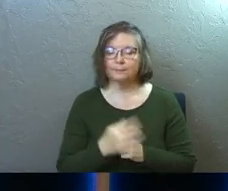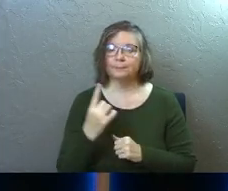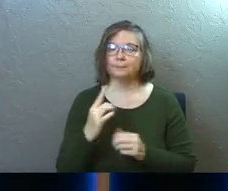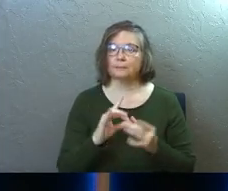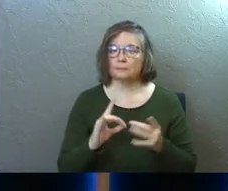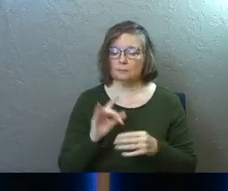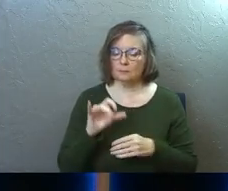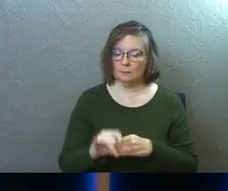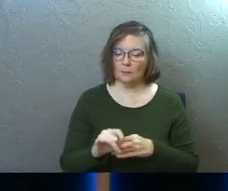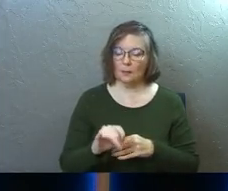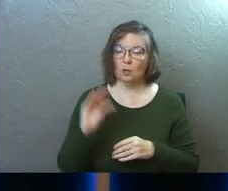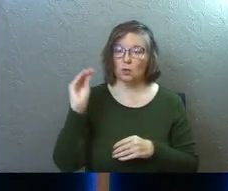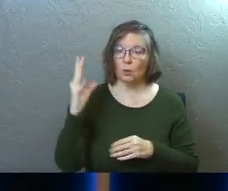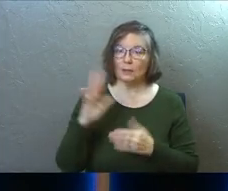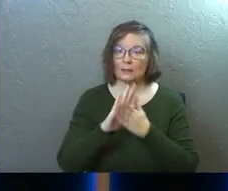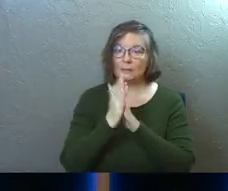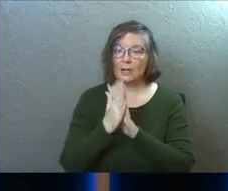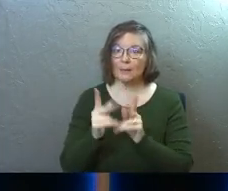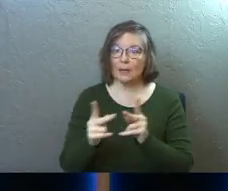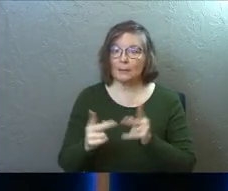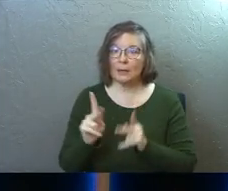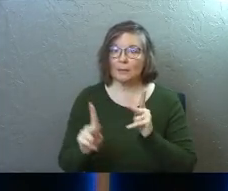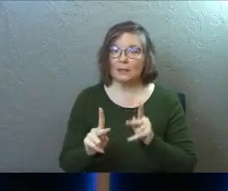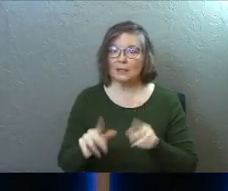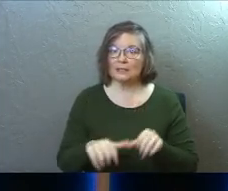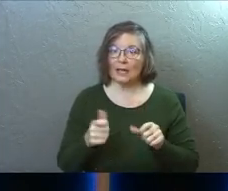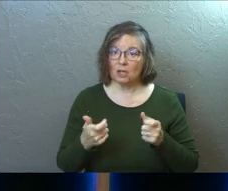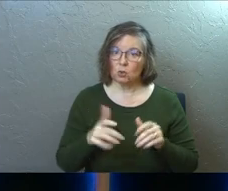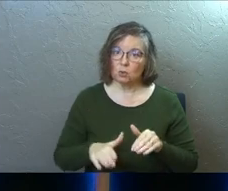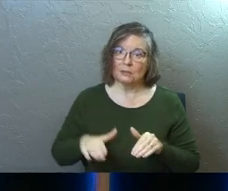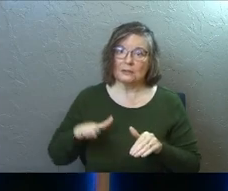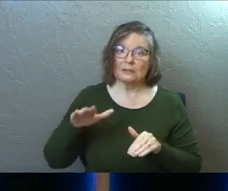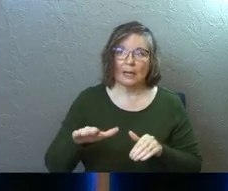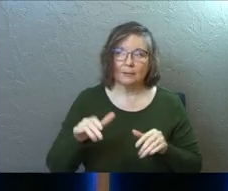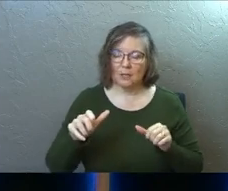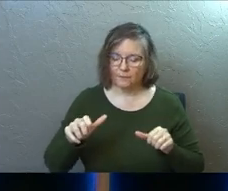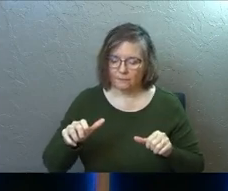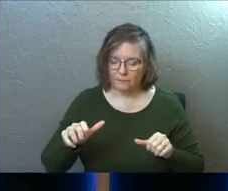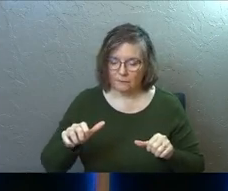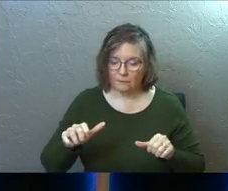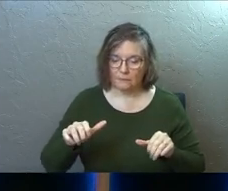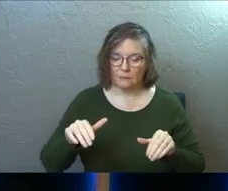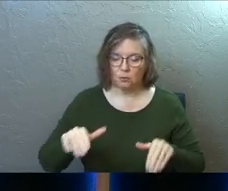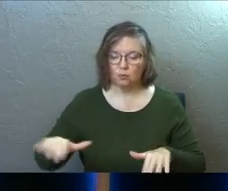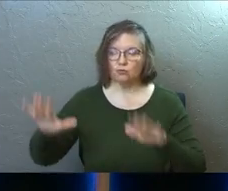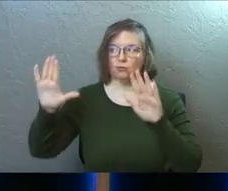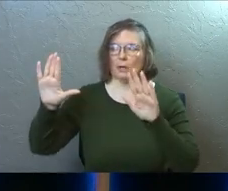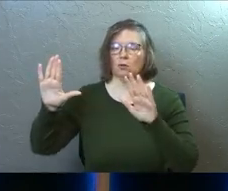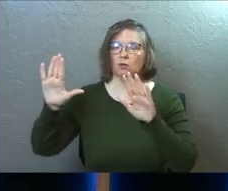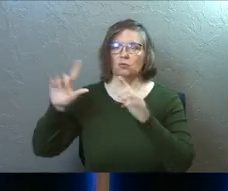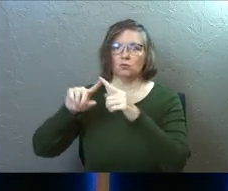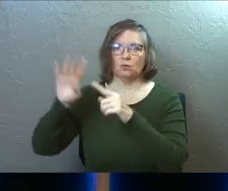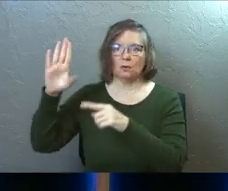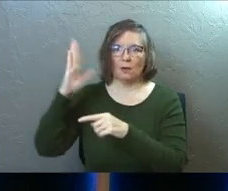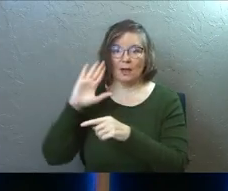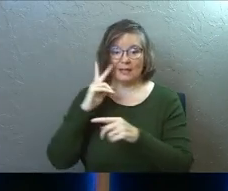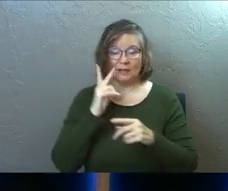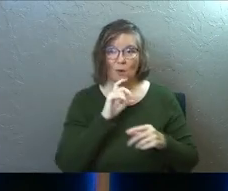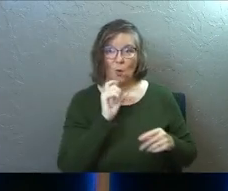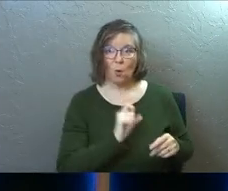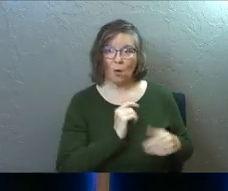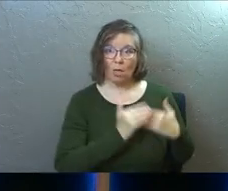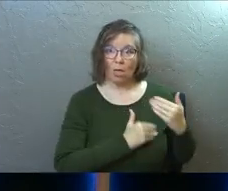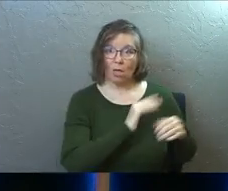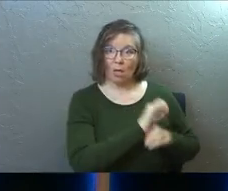One said that grace is becoming a place where people take huge steps of surrender to God. And they see that, giving up their old lives.